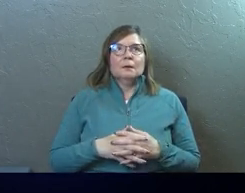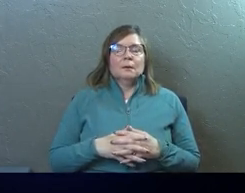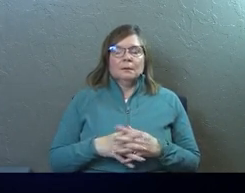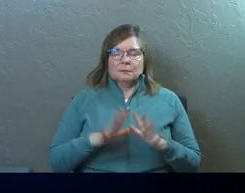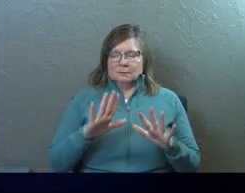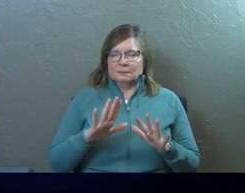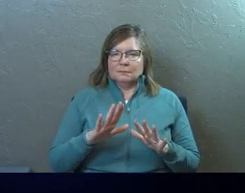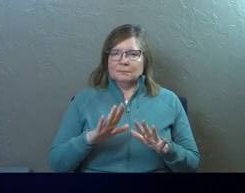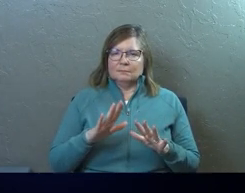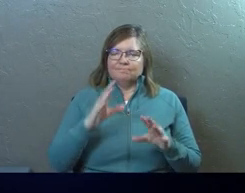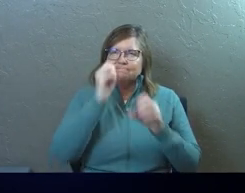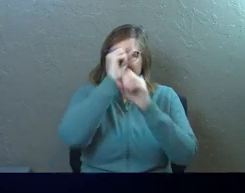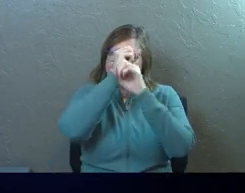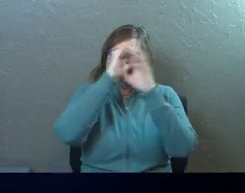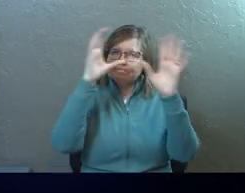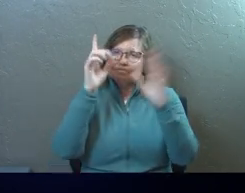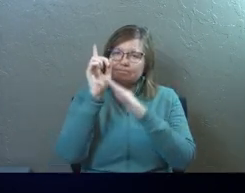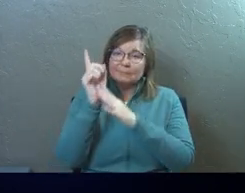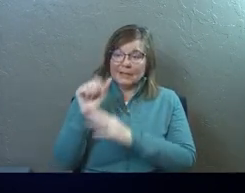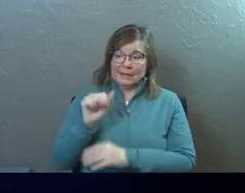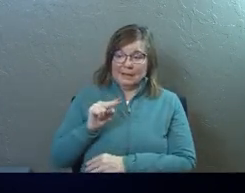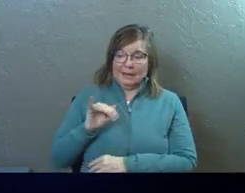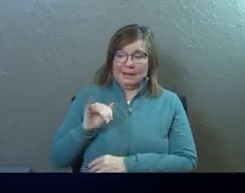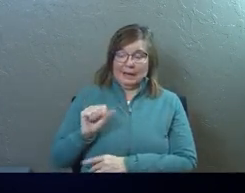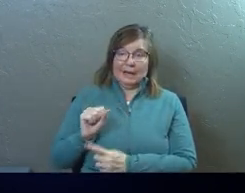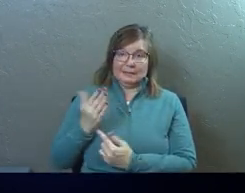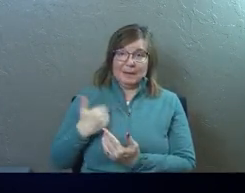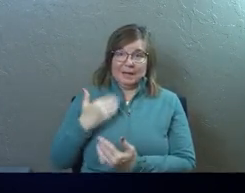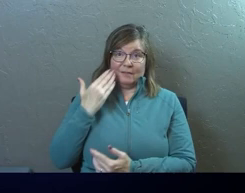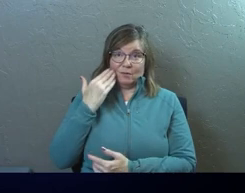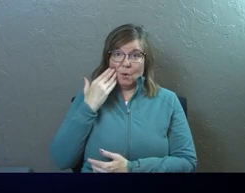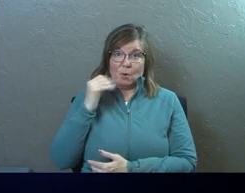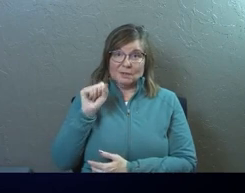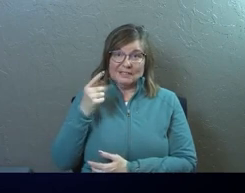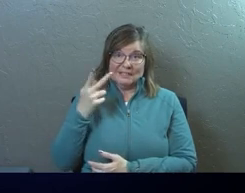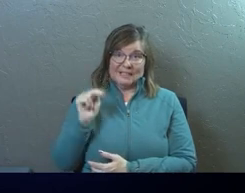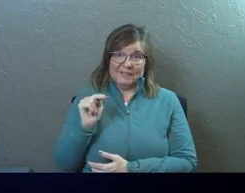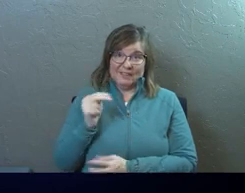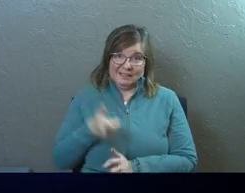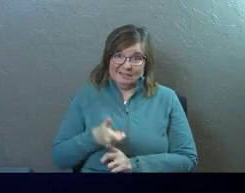Let in the idea, just for a second, Ananias might have known Stephen personally.